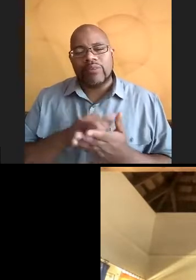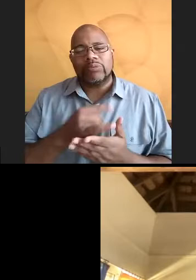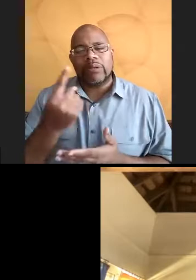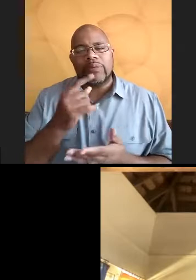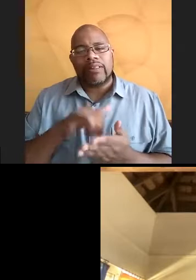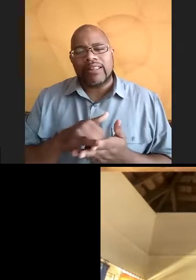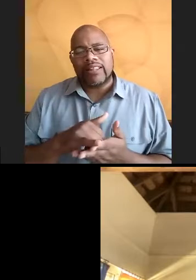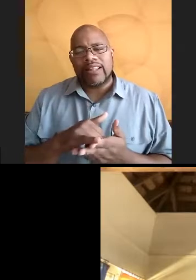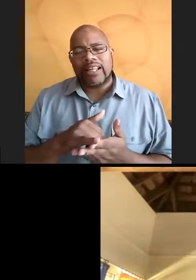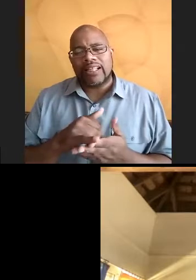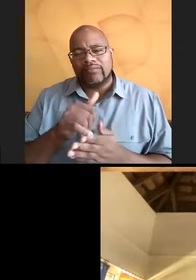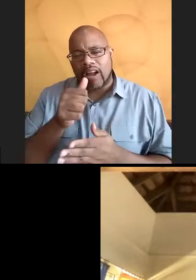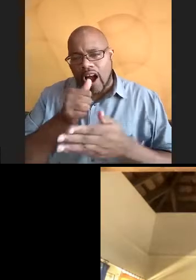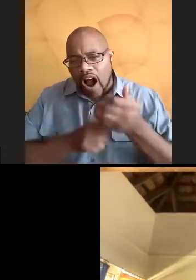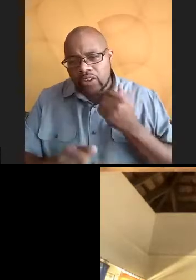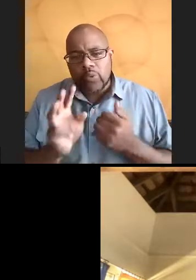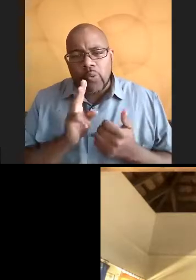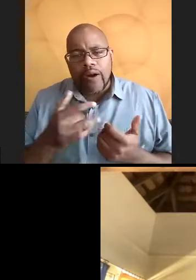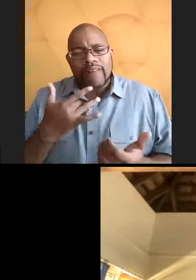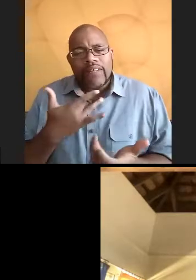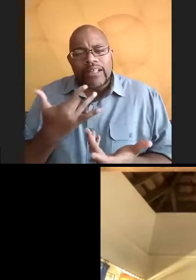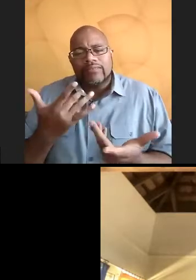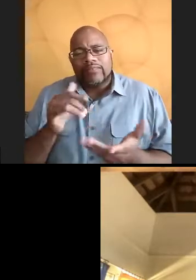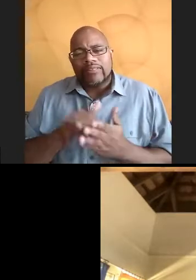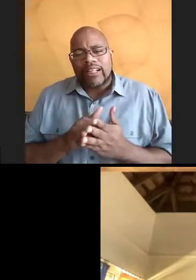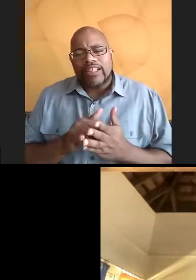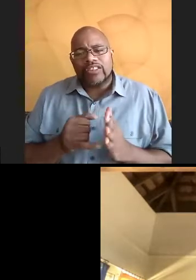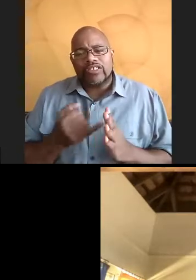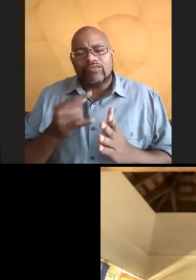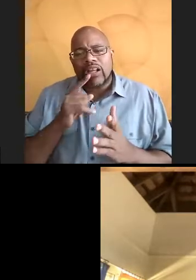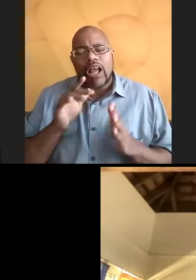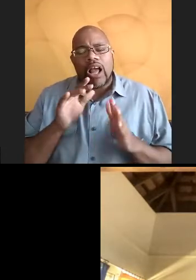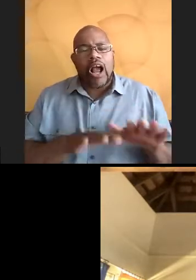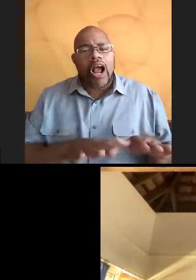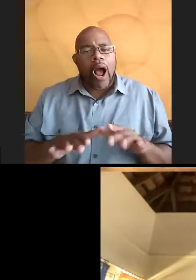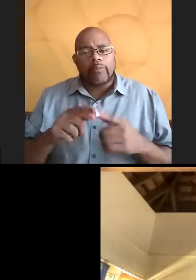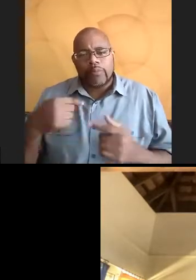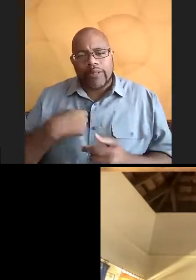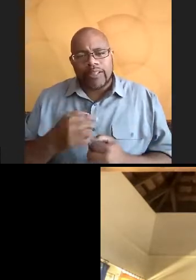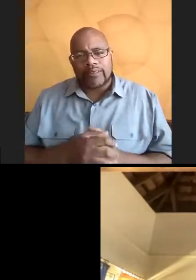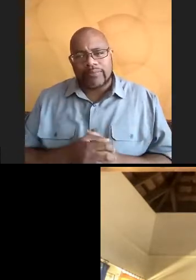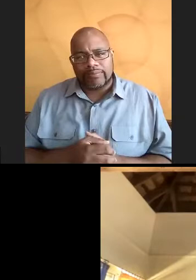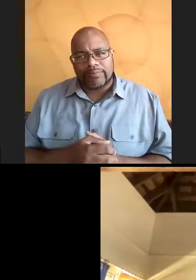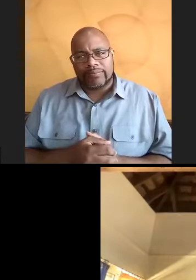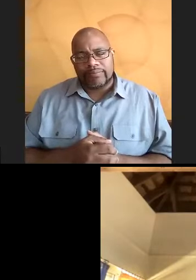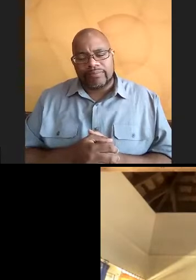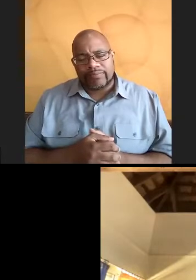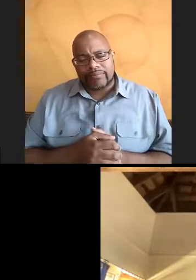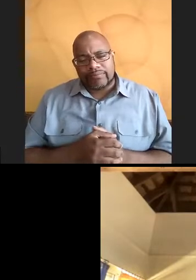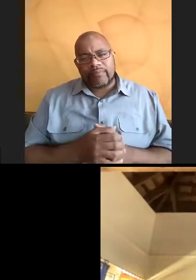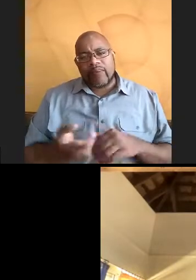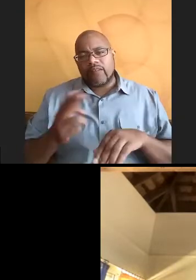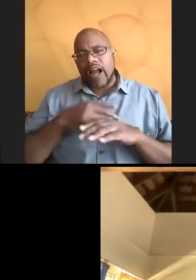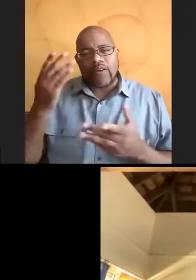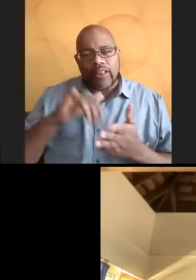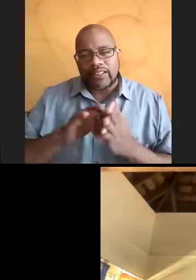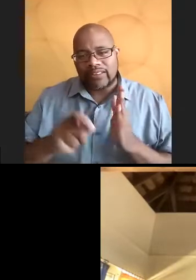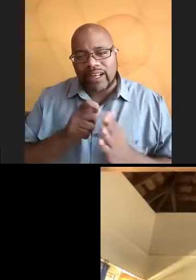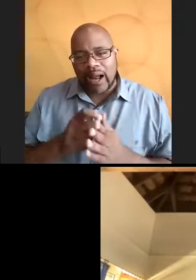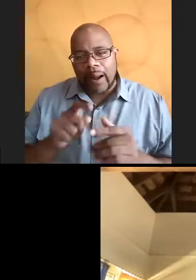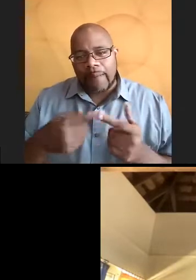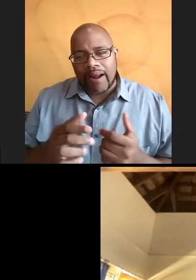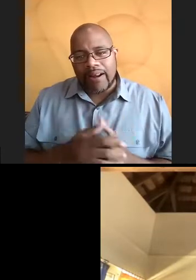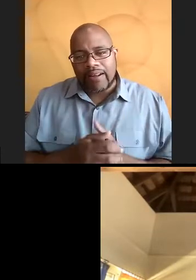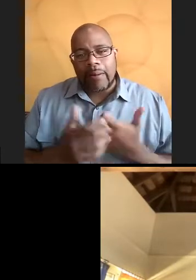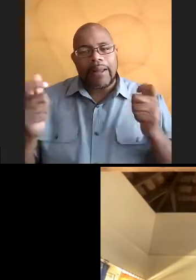about being submerged. It was something about that that just was calming and cool to me. And, of course, I didn't know at the time about being a